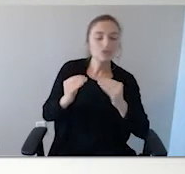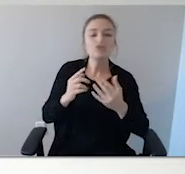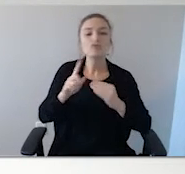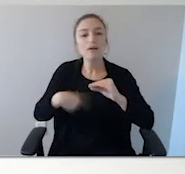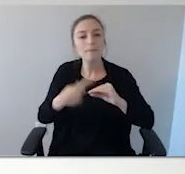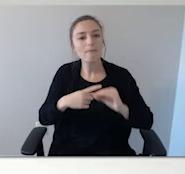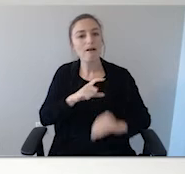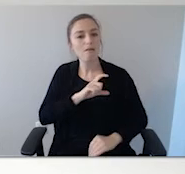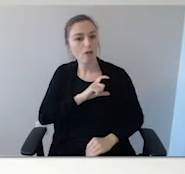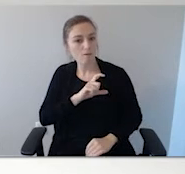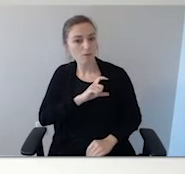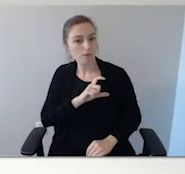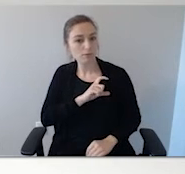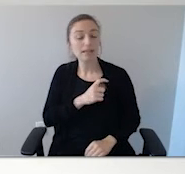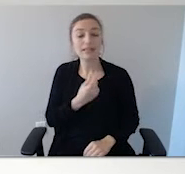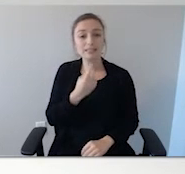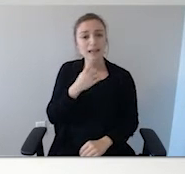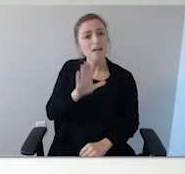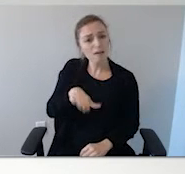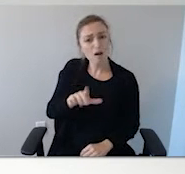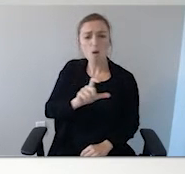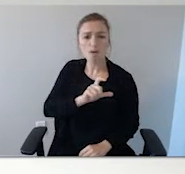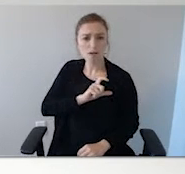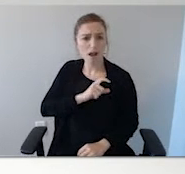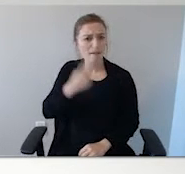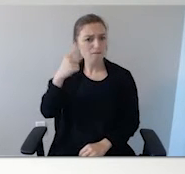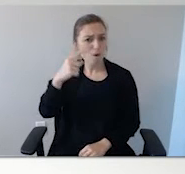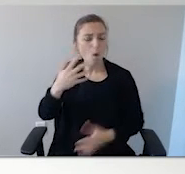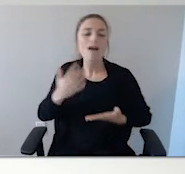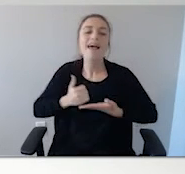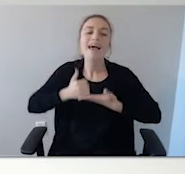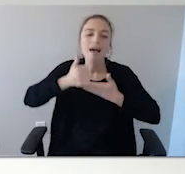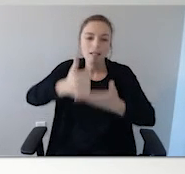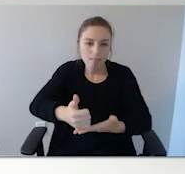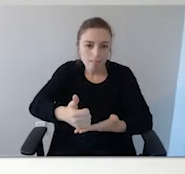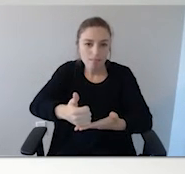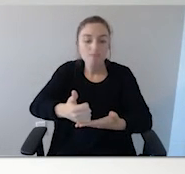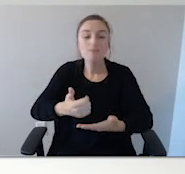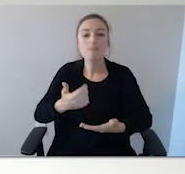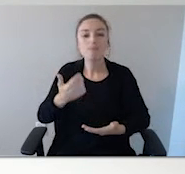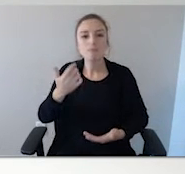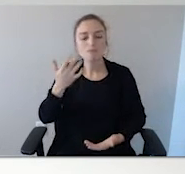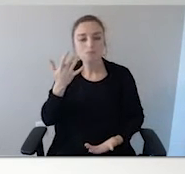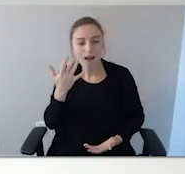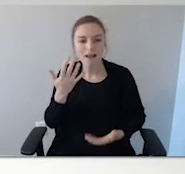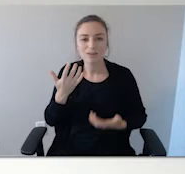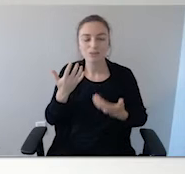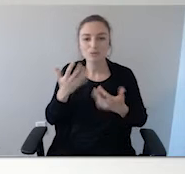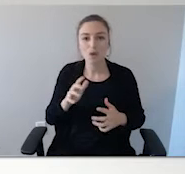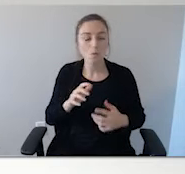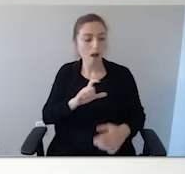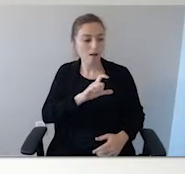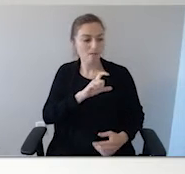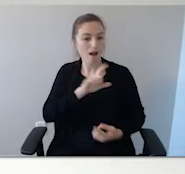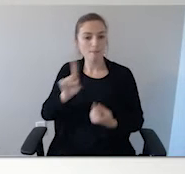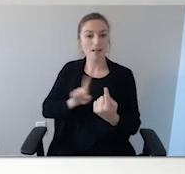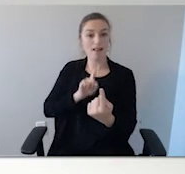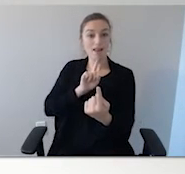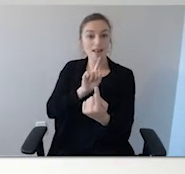and let them understand that law enforcement is there to help them so that they don't run from law enforcement.